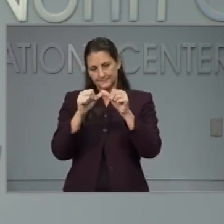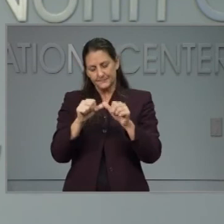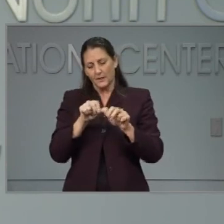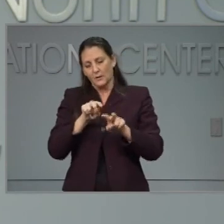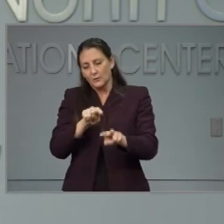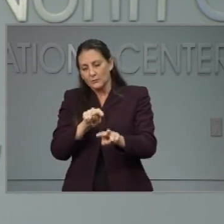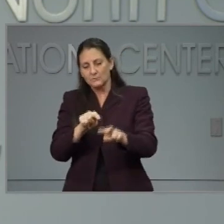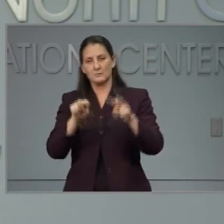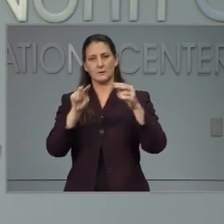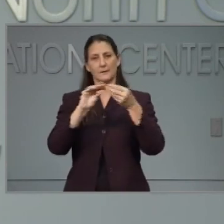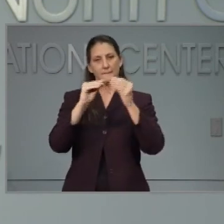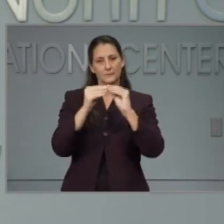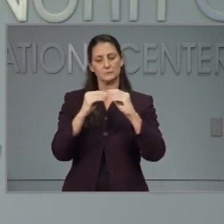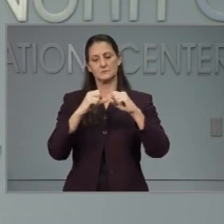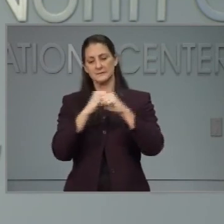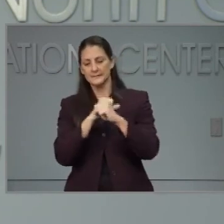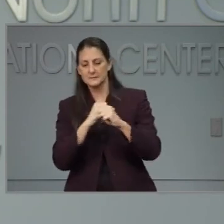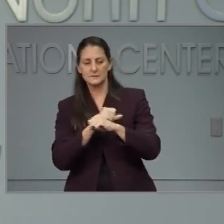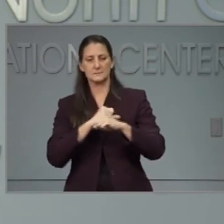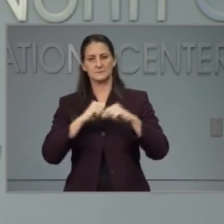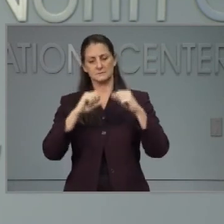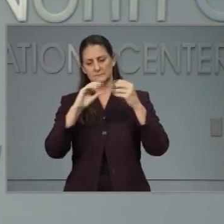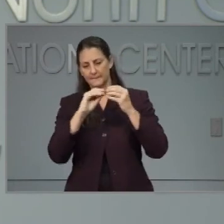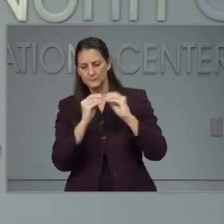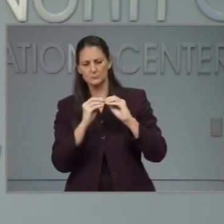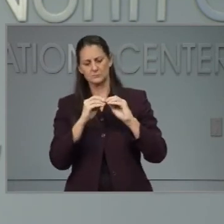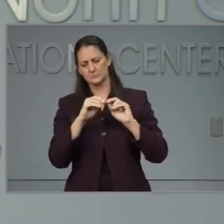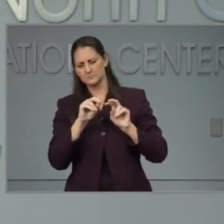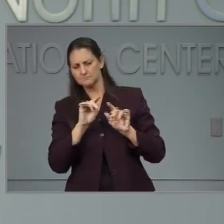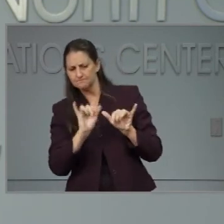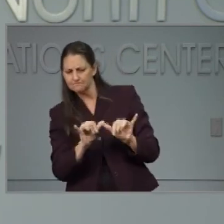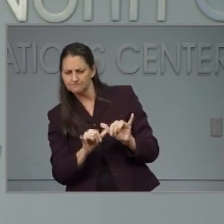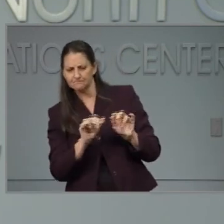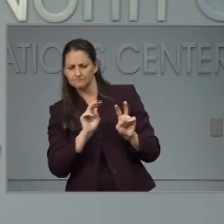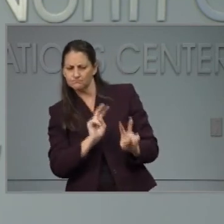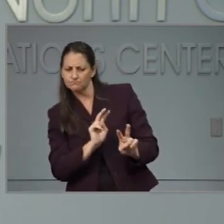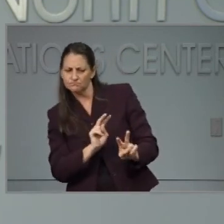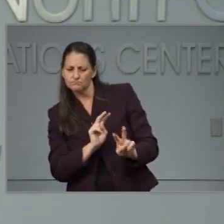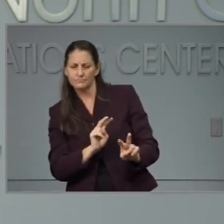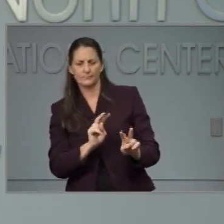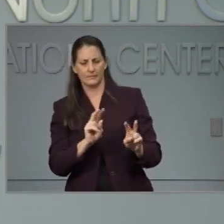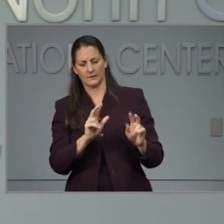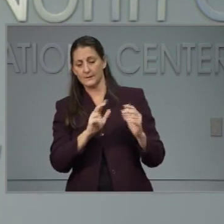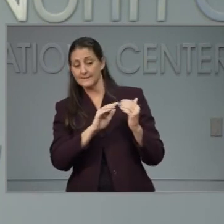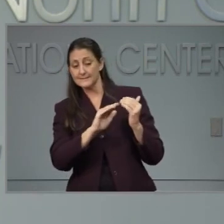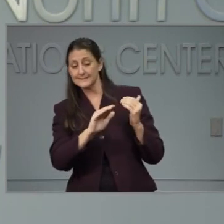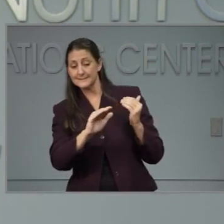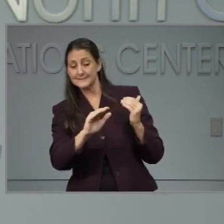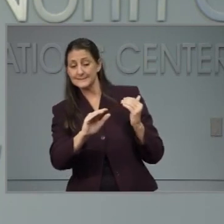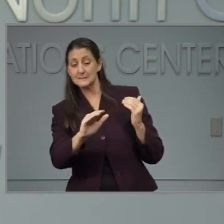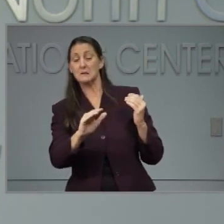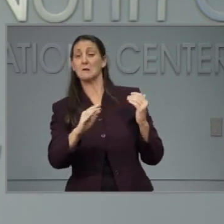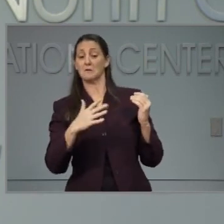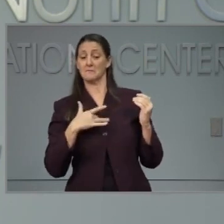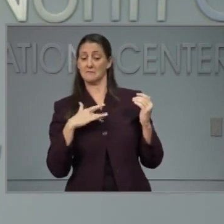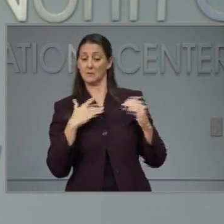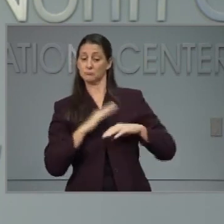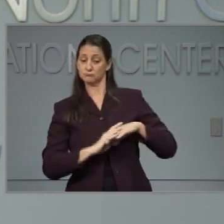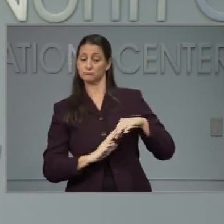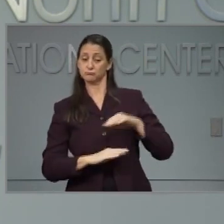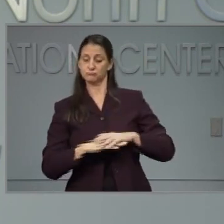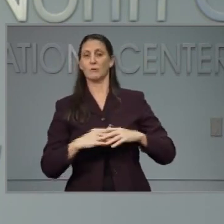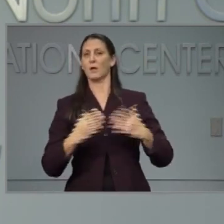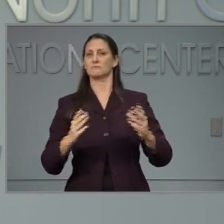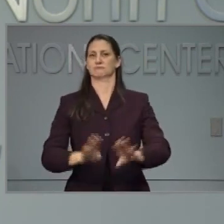determine when that might be possible. I know that in most of the NFL